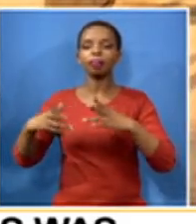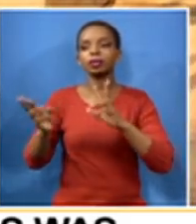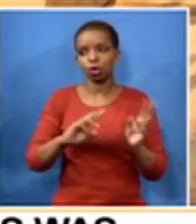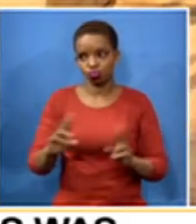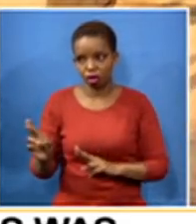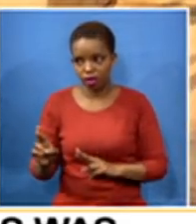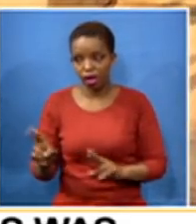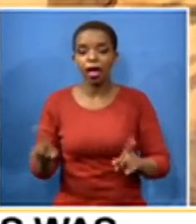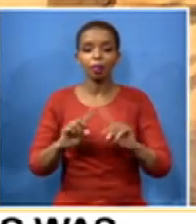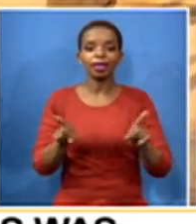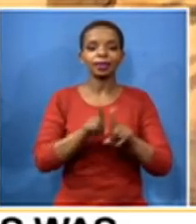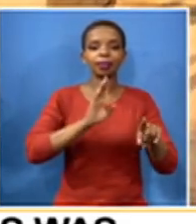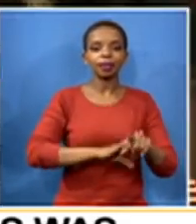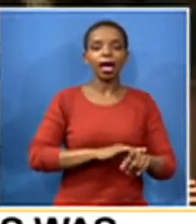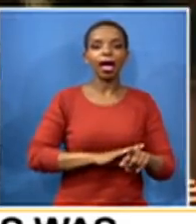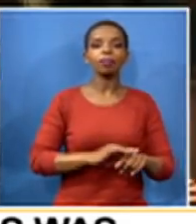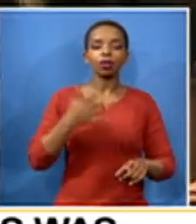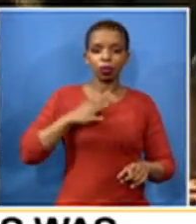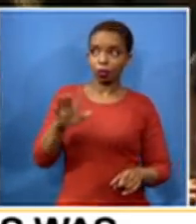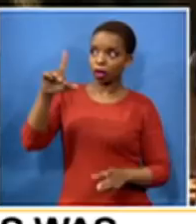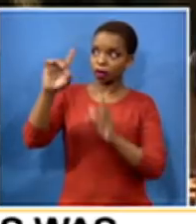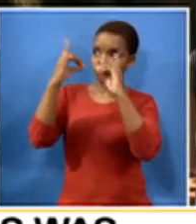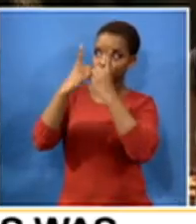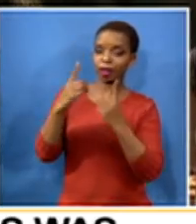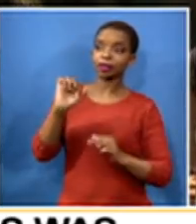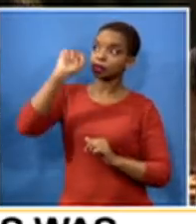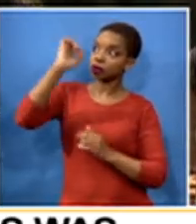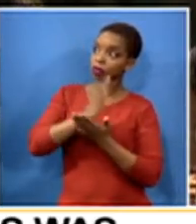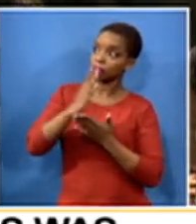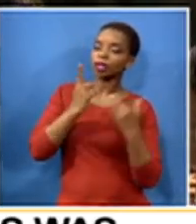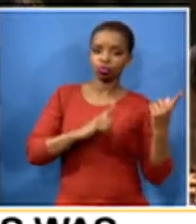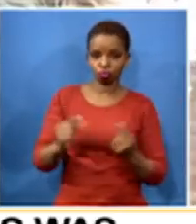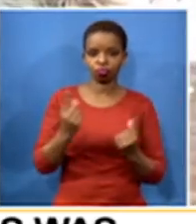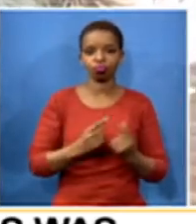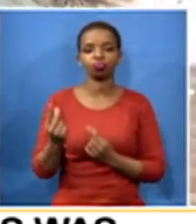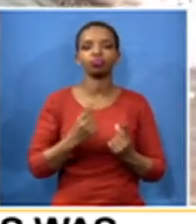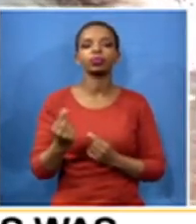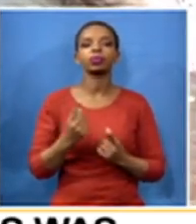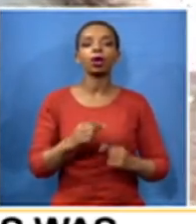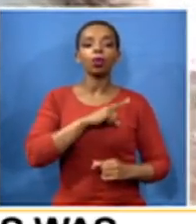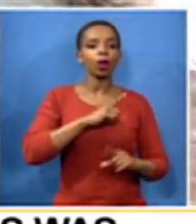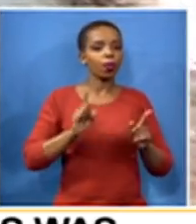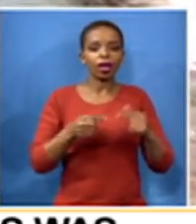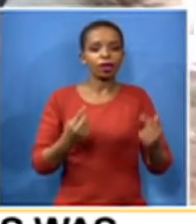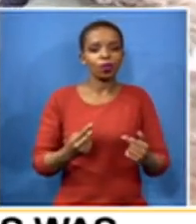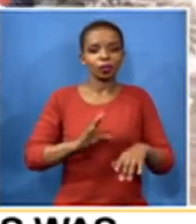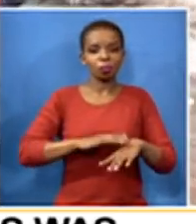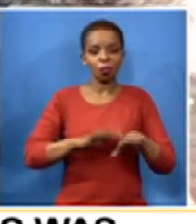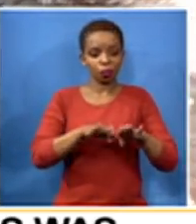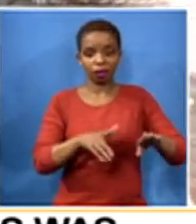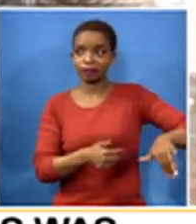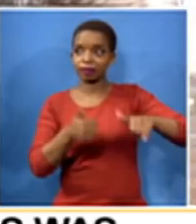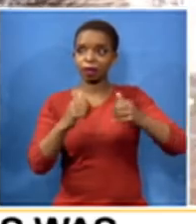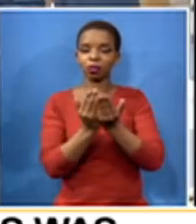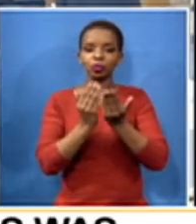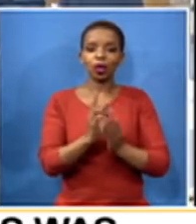that in fact the department is playing its part because we cannot go to the next phase if the first phase hasn't been